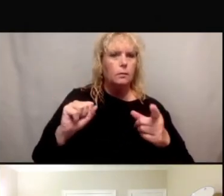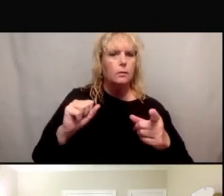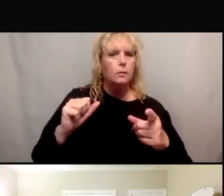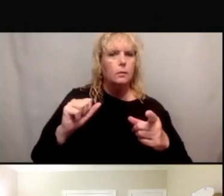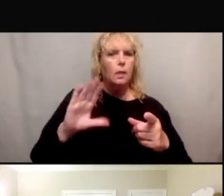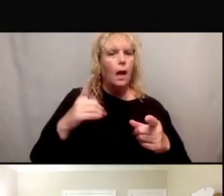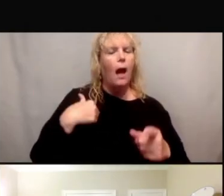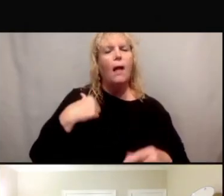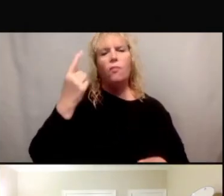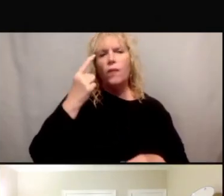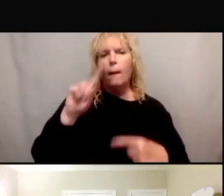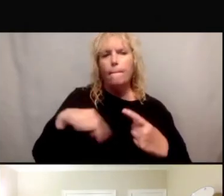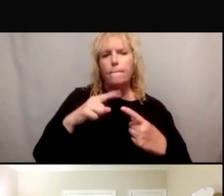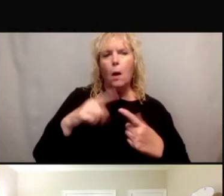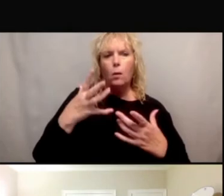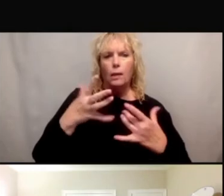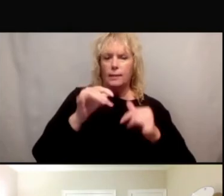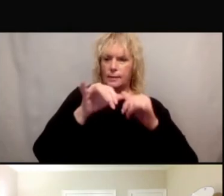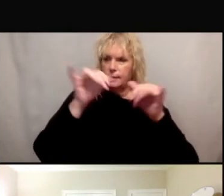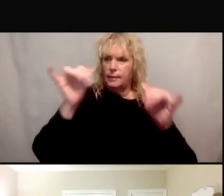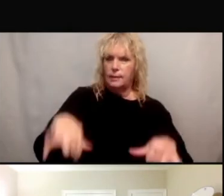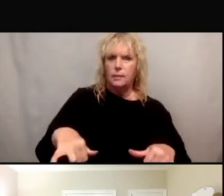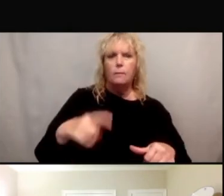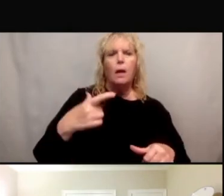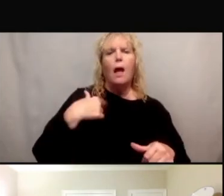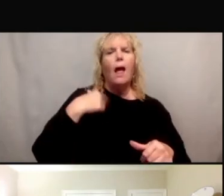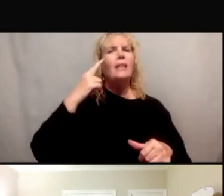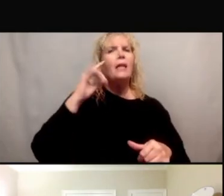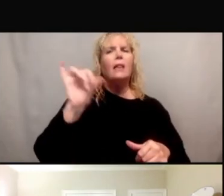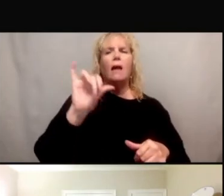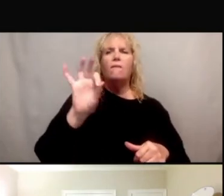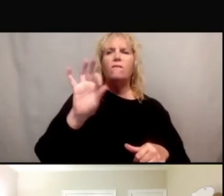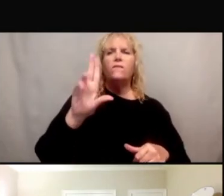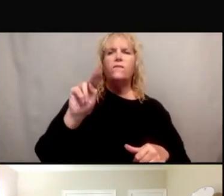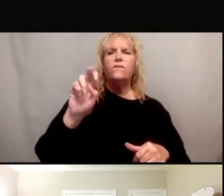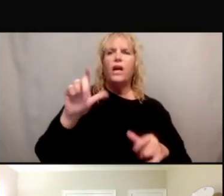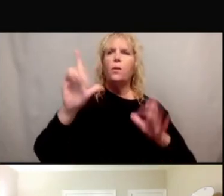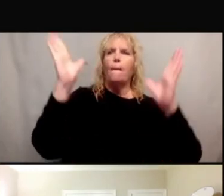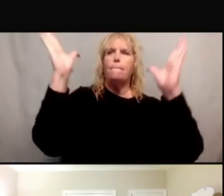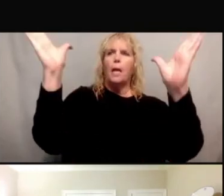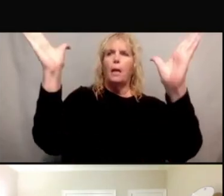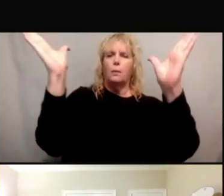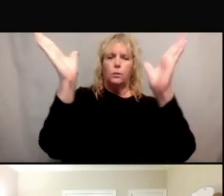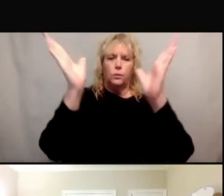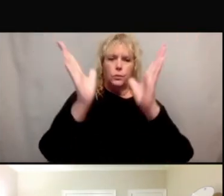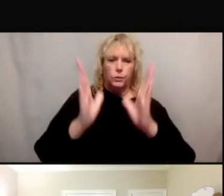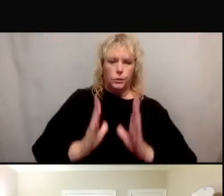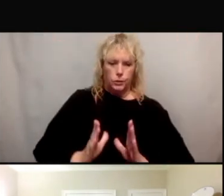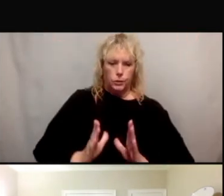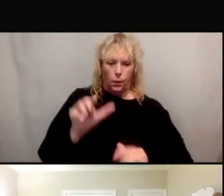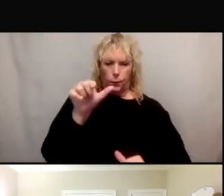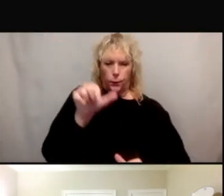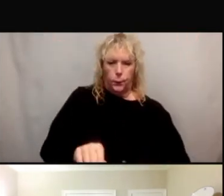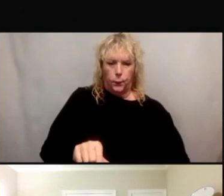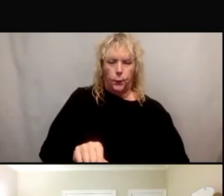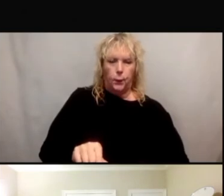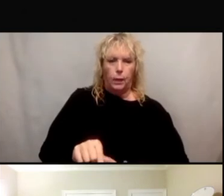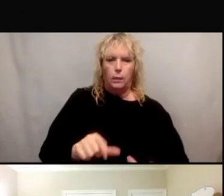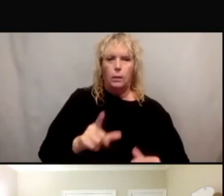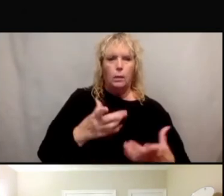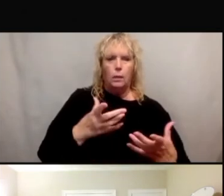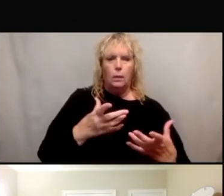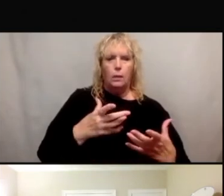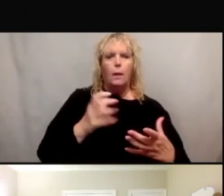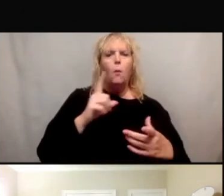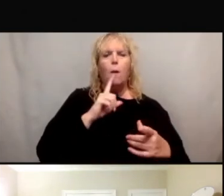barriers, I often try to think like from like a funnel perspective, the macro to the micro. And I mean, there's so many that we could list off.